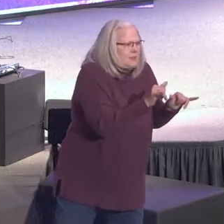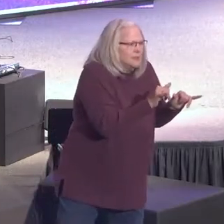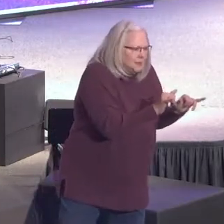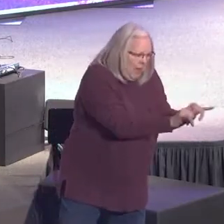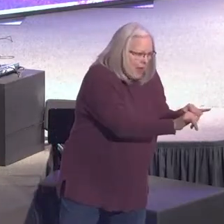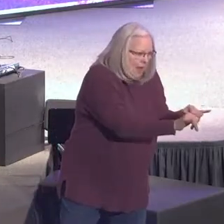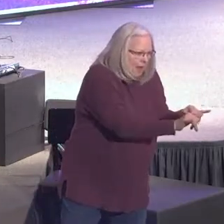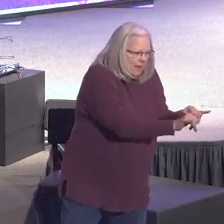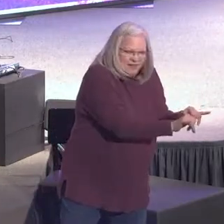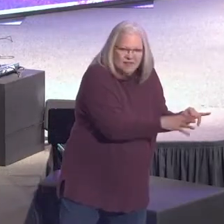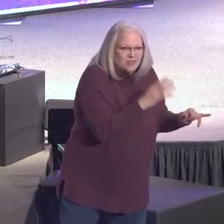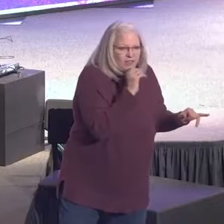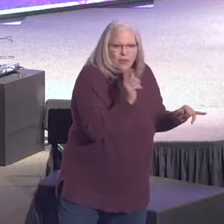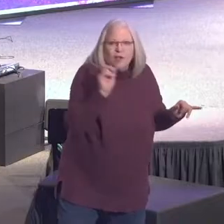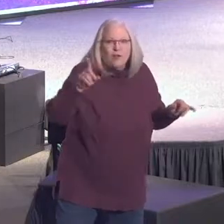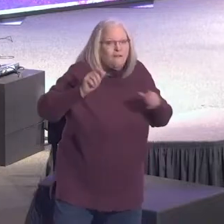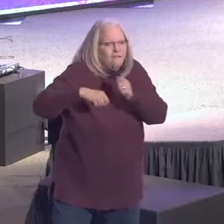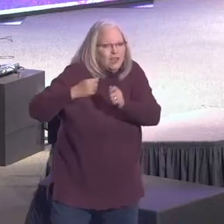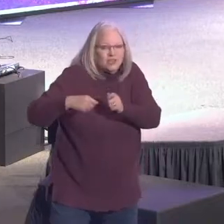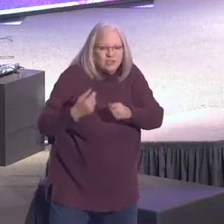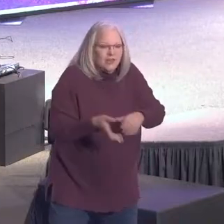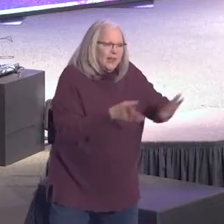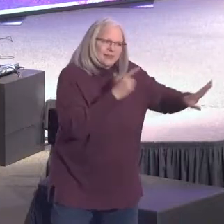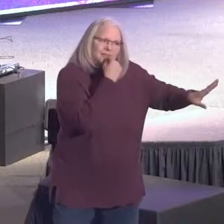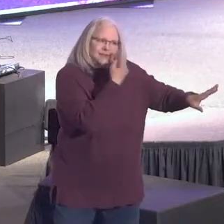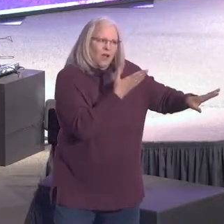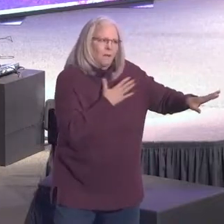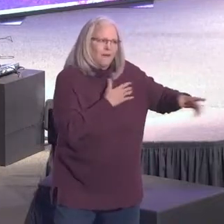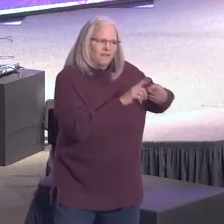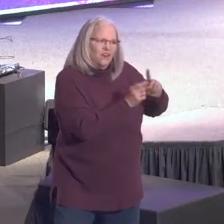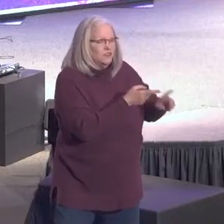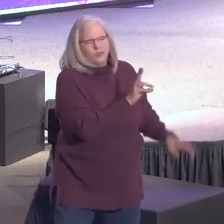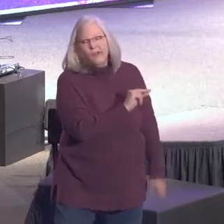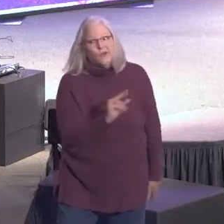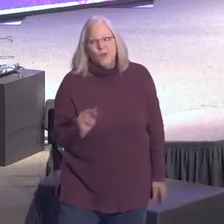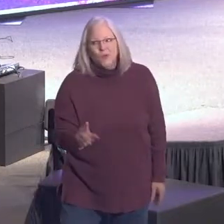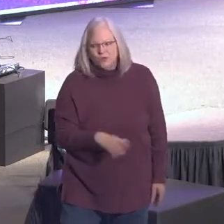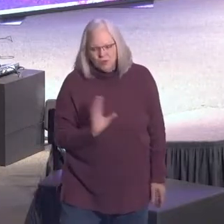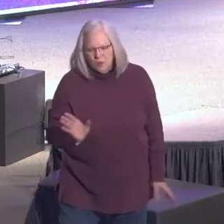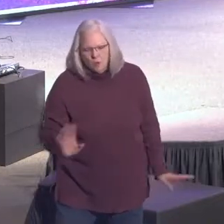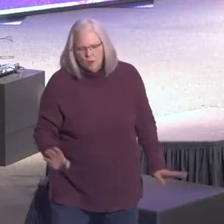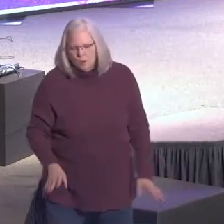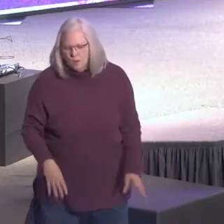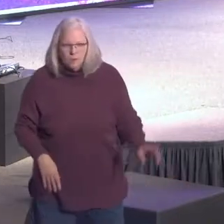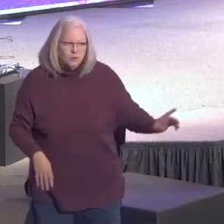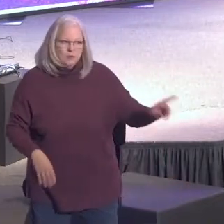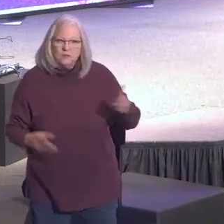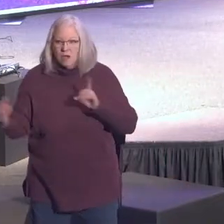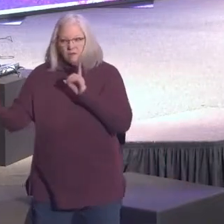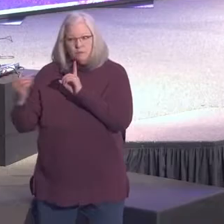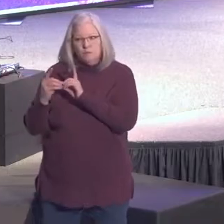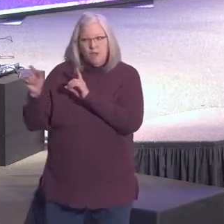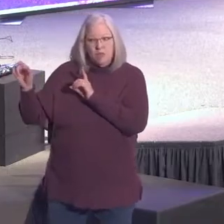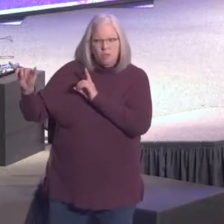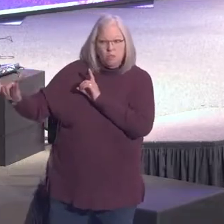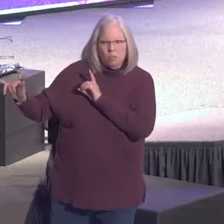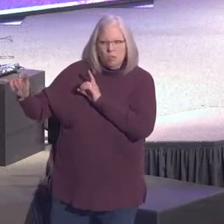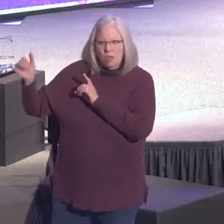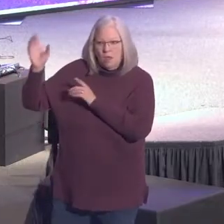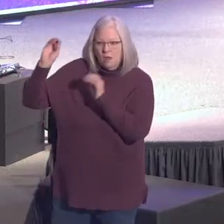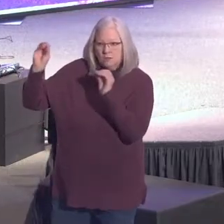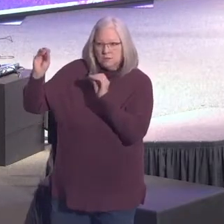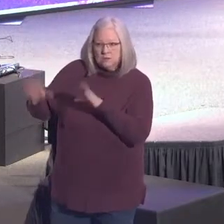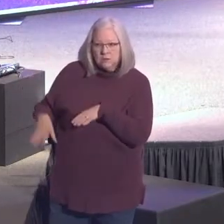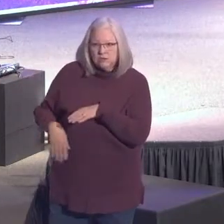down because he let me walk free. See, this is what Jesus has offered us. When we deserve that